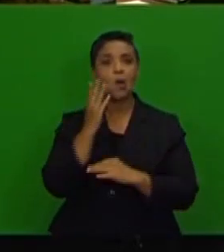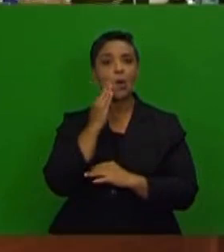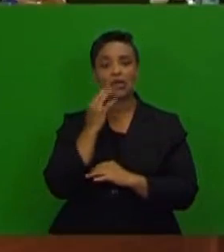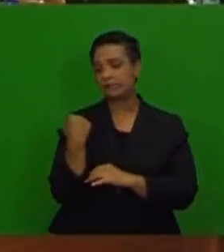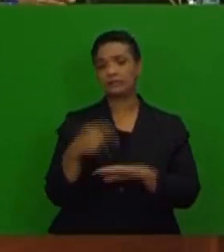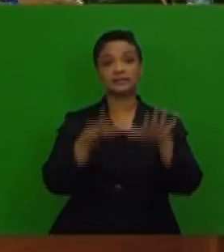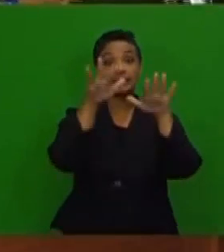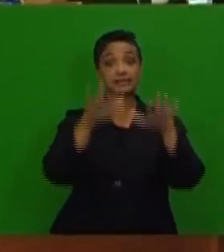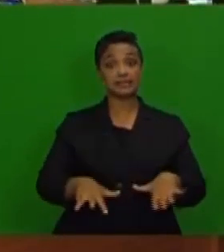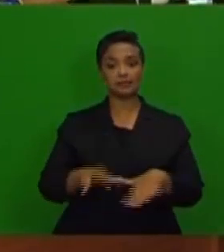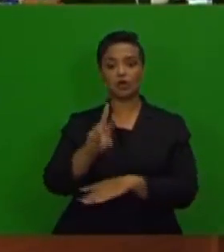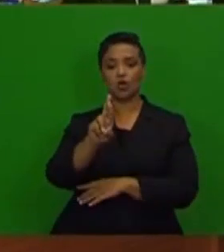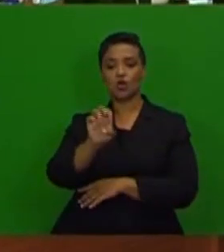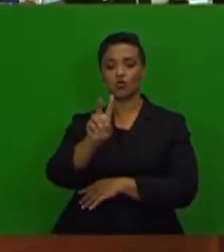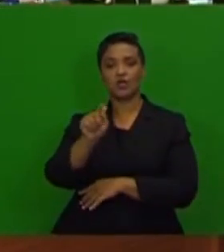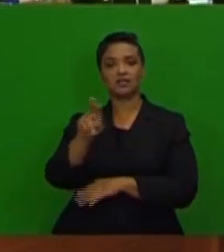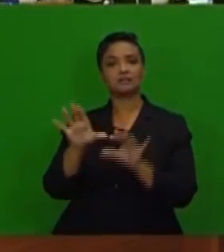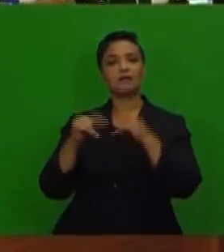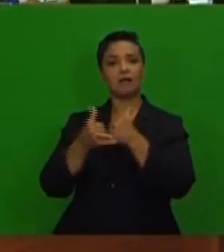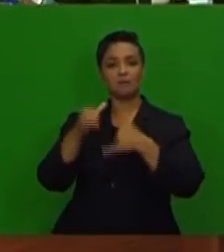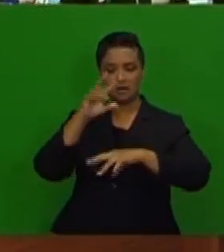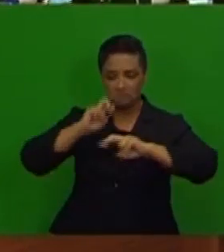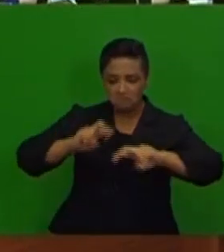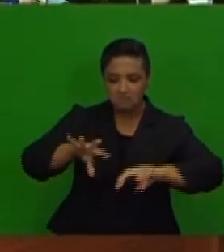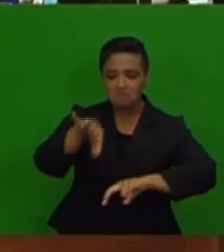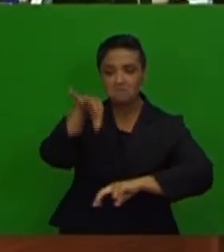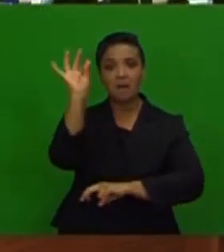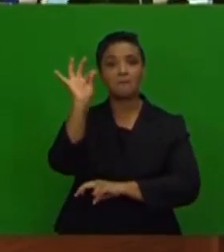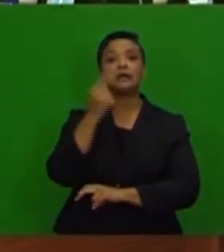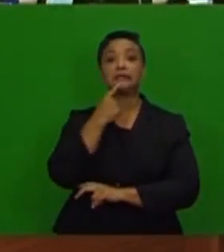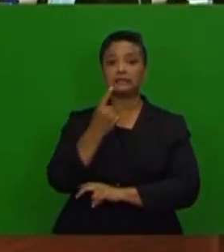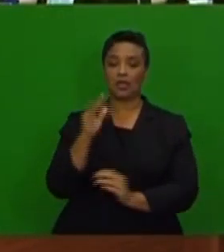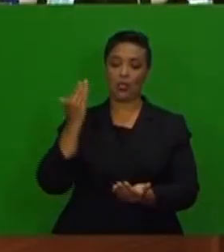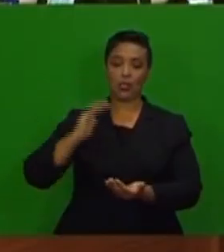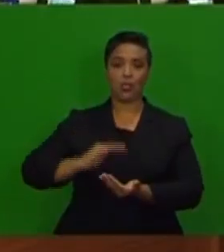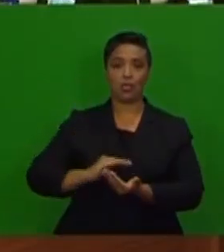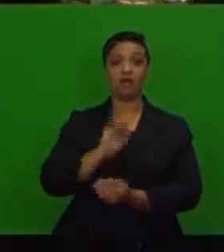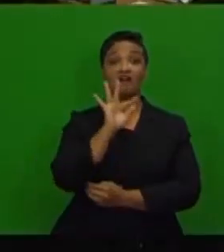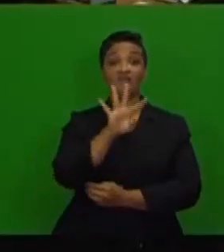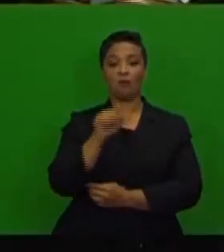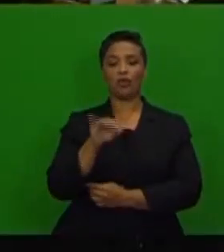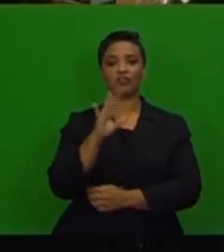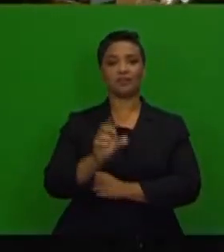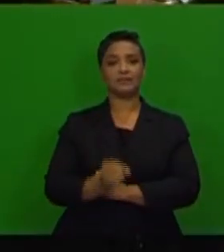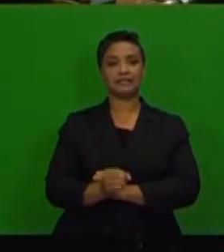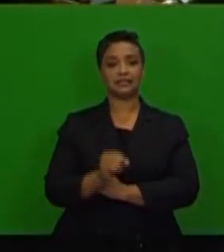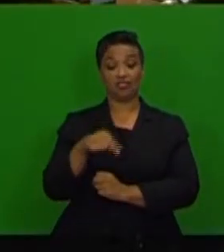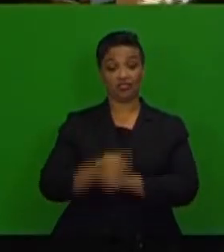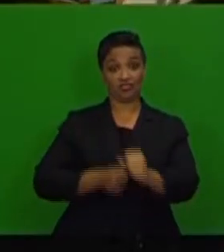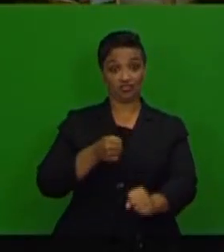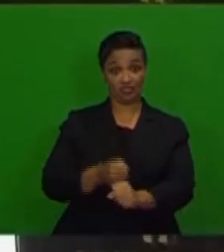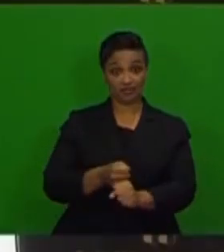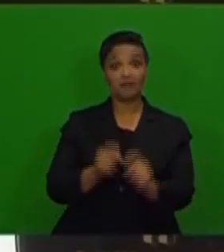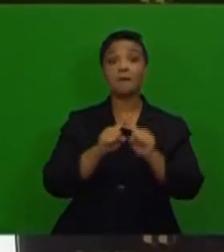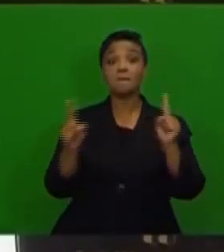2019 Reuters Econometer survey have been revised lower to 4.3% for 2019,